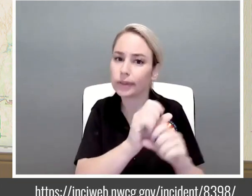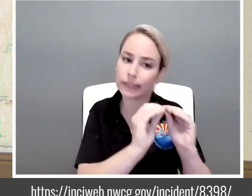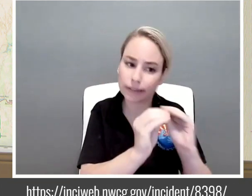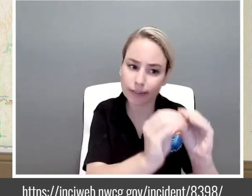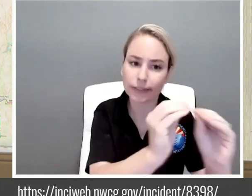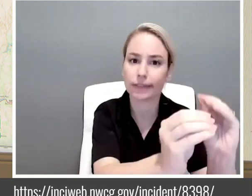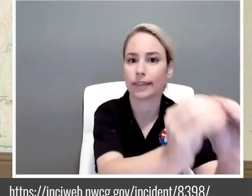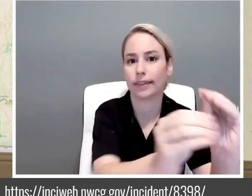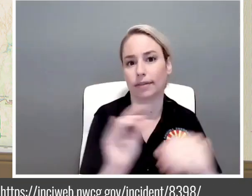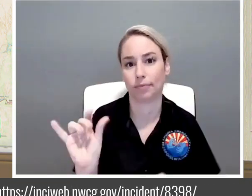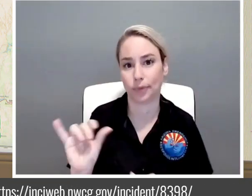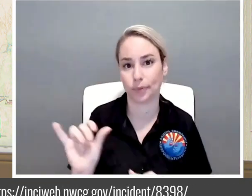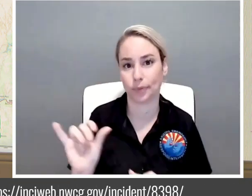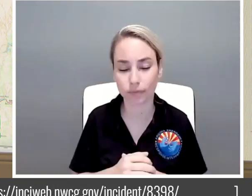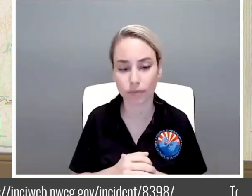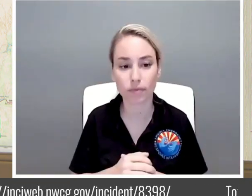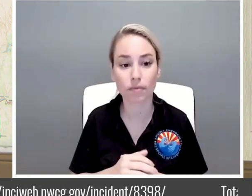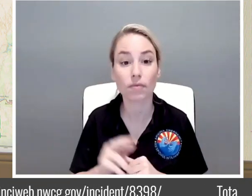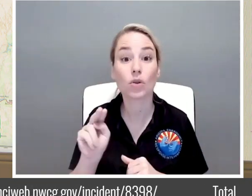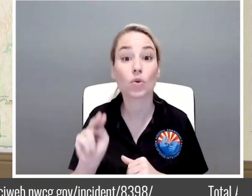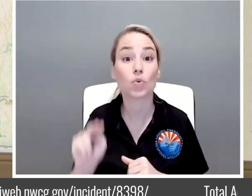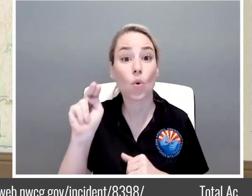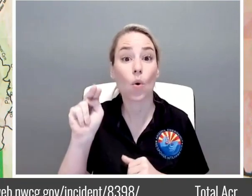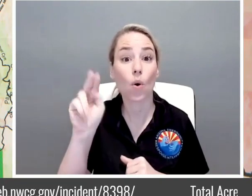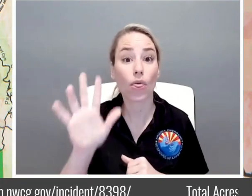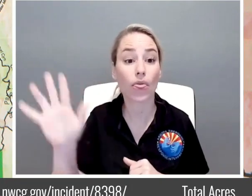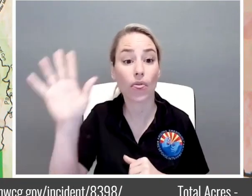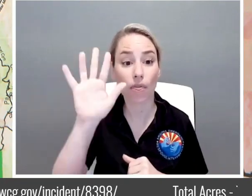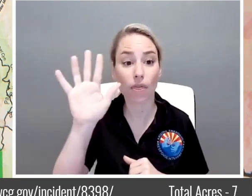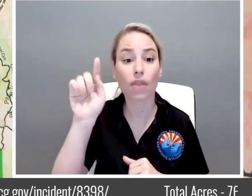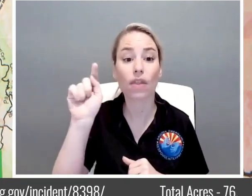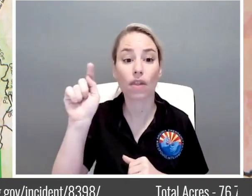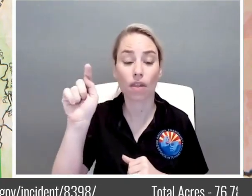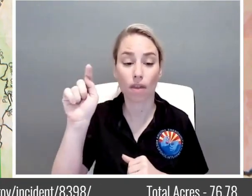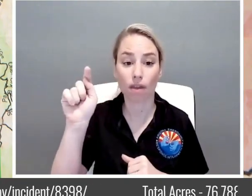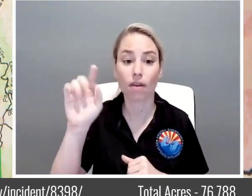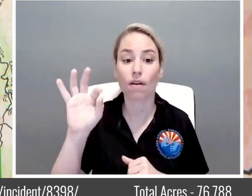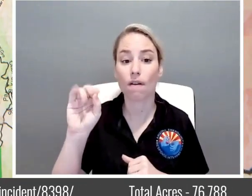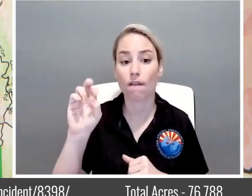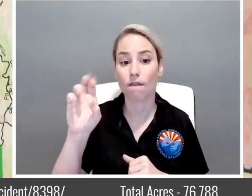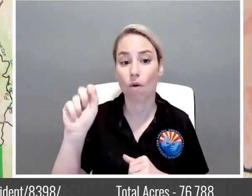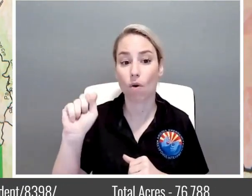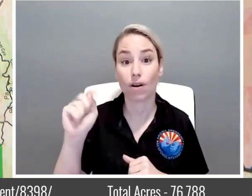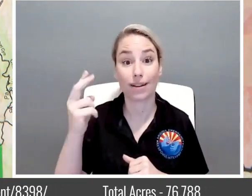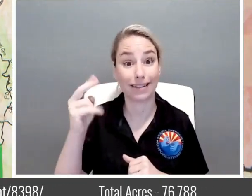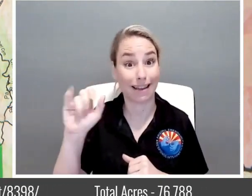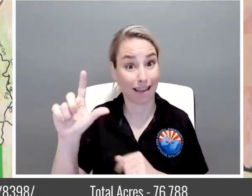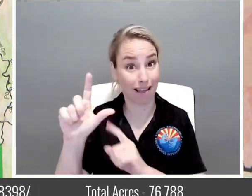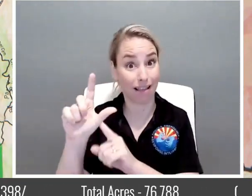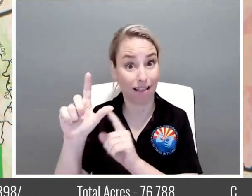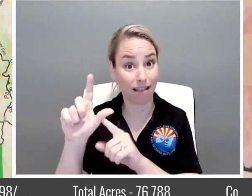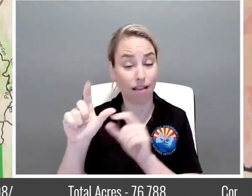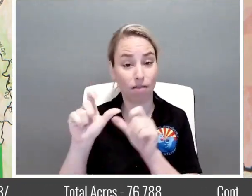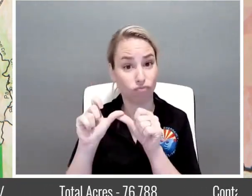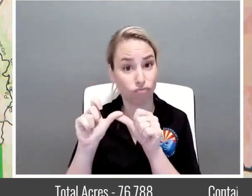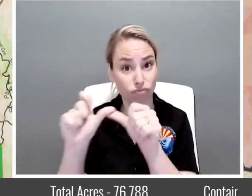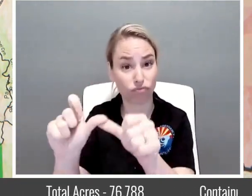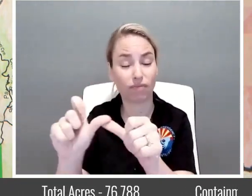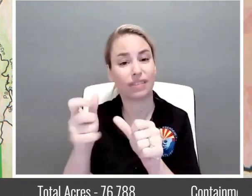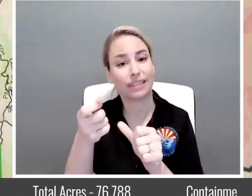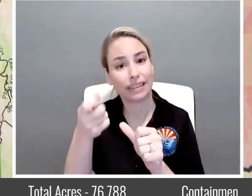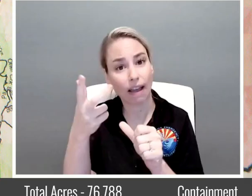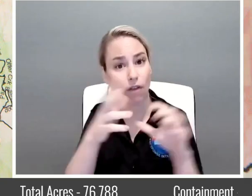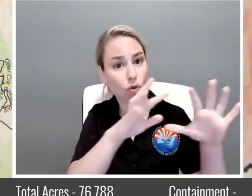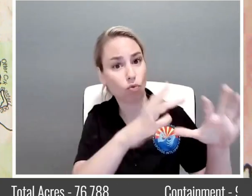north side of the fire up here on Forest Hill Road they're continuing we have several suppression repair groups